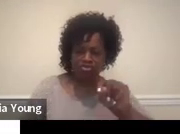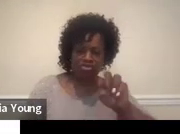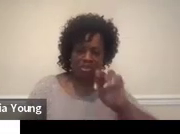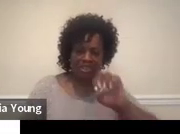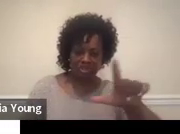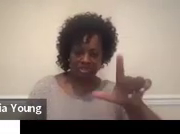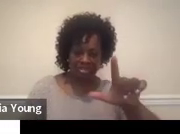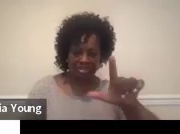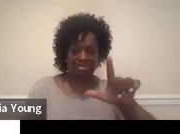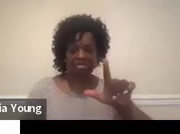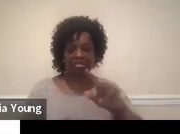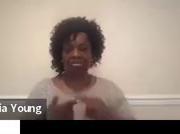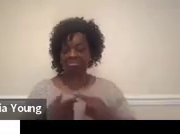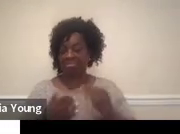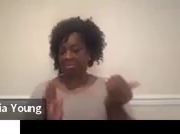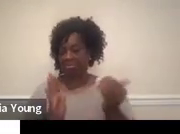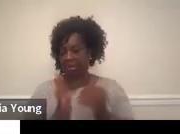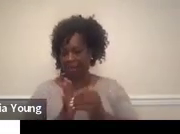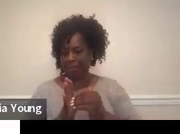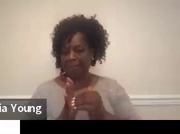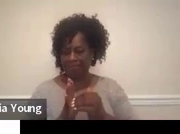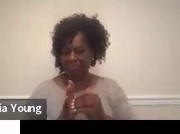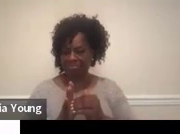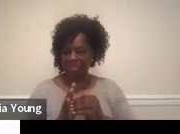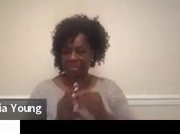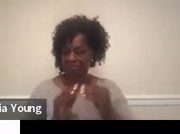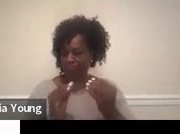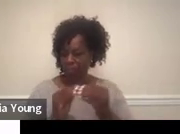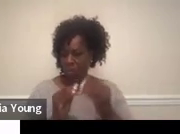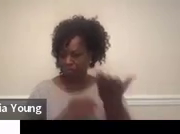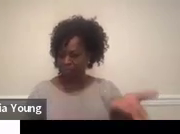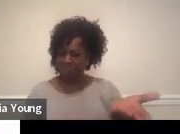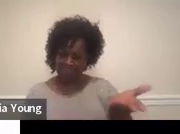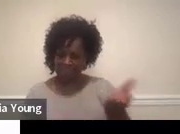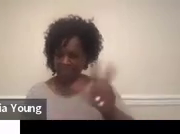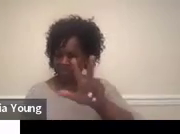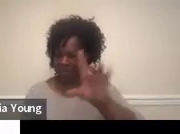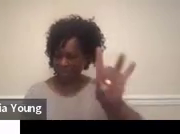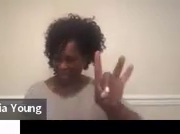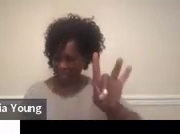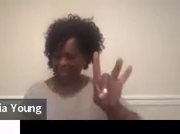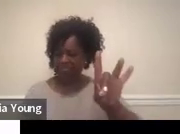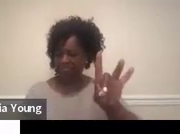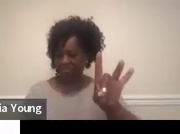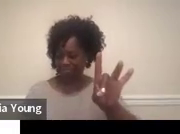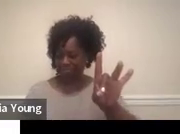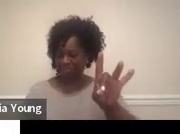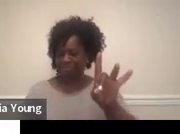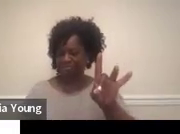And again, here's the rest of that page 38 talking about transition assessments.